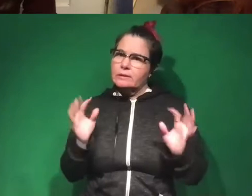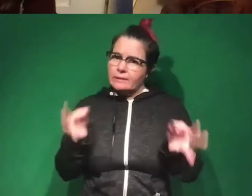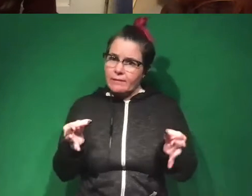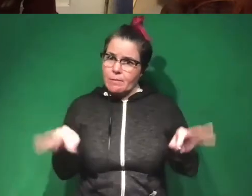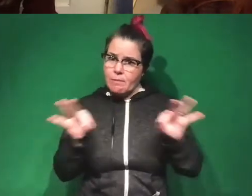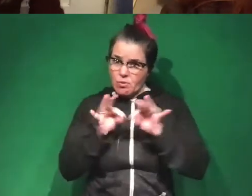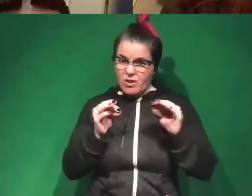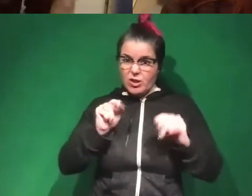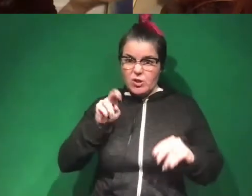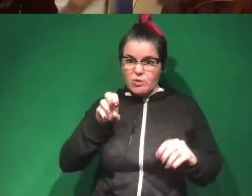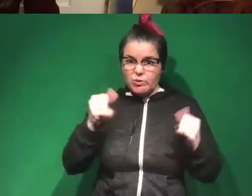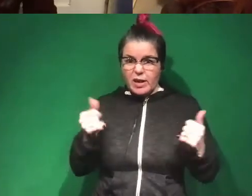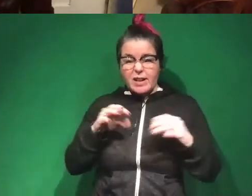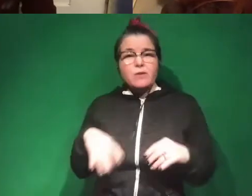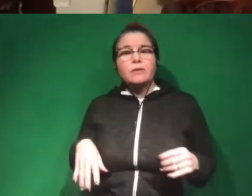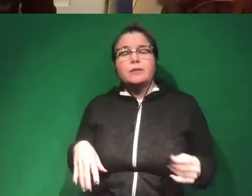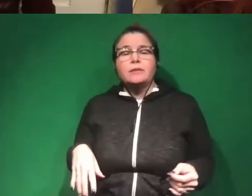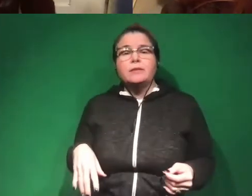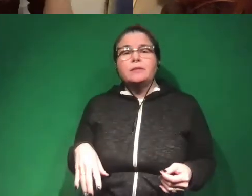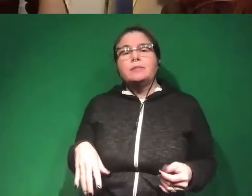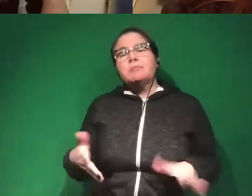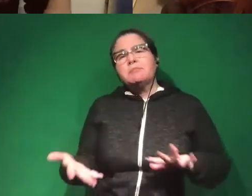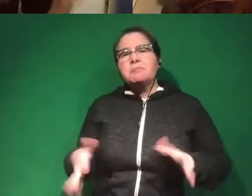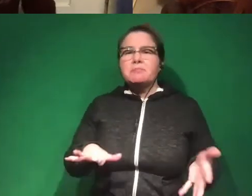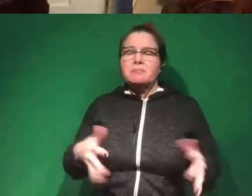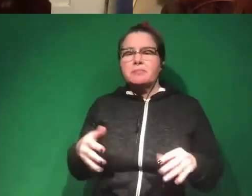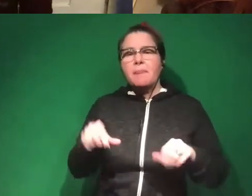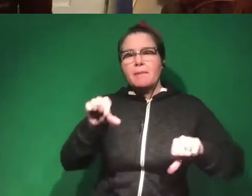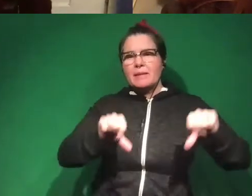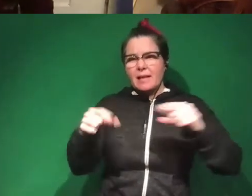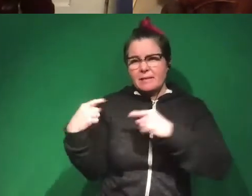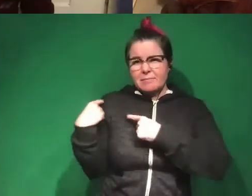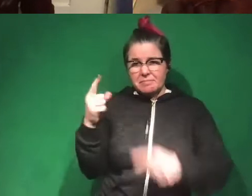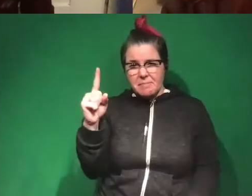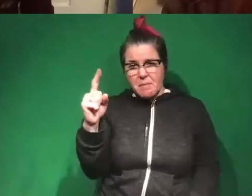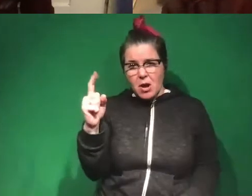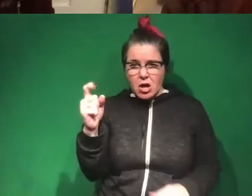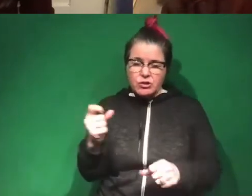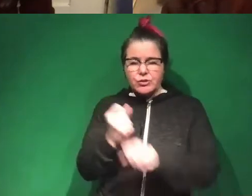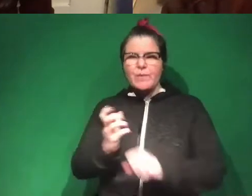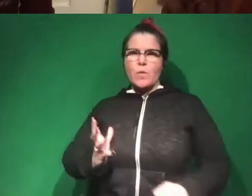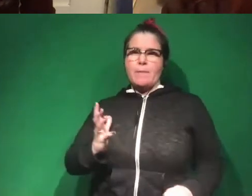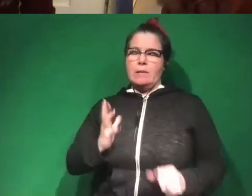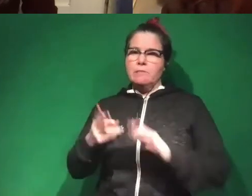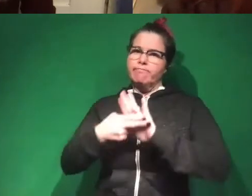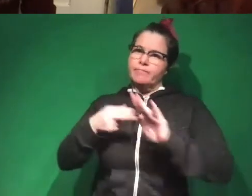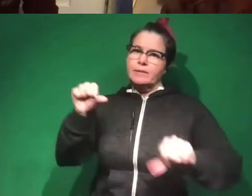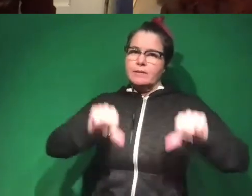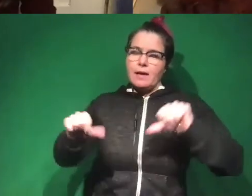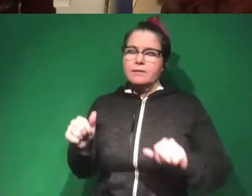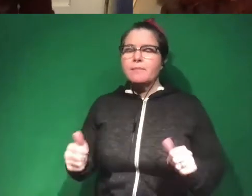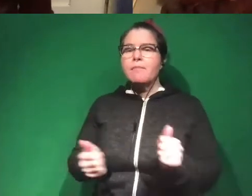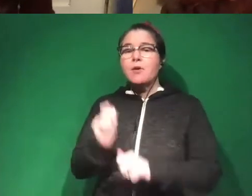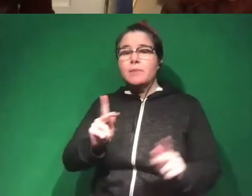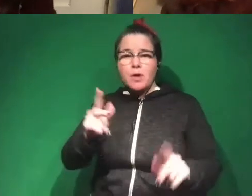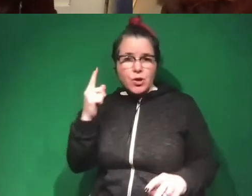the news going on right now. But, you it's something that's more or less been a science for the last, like, hundred years in a formal way. Awesome. Most people watching maybe